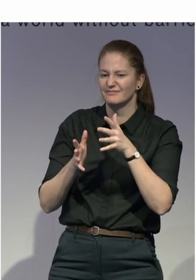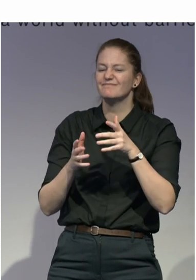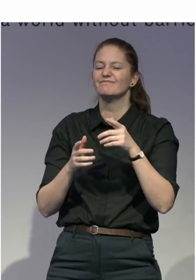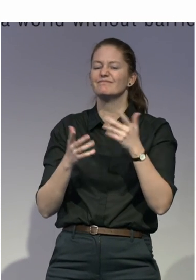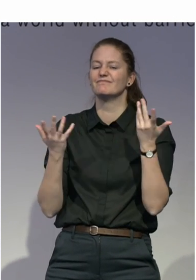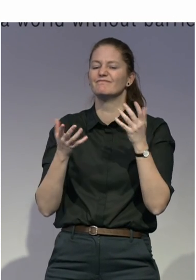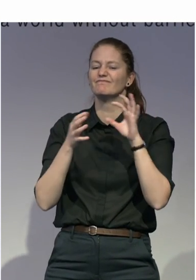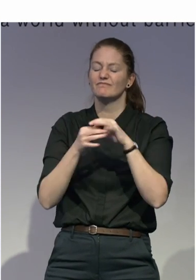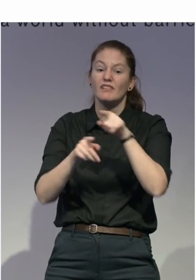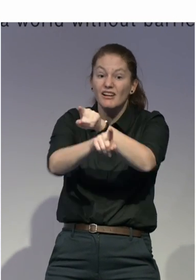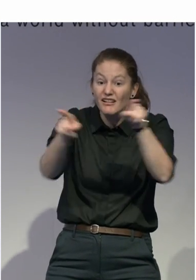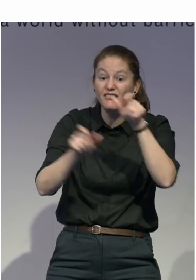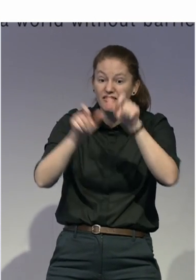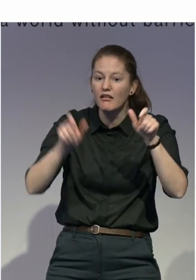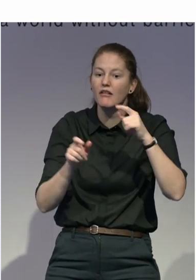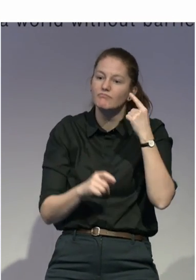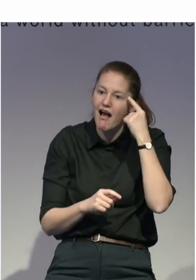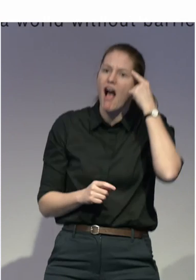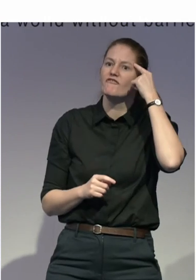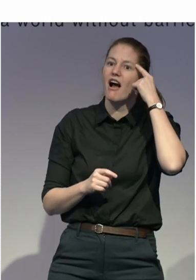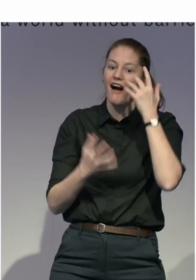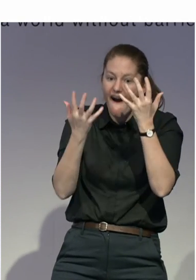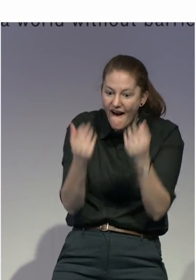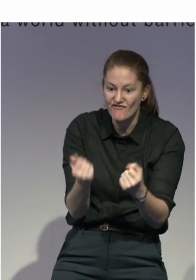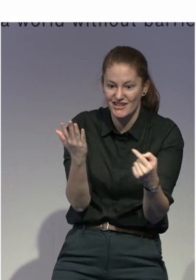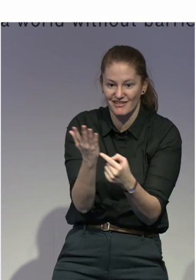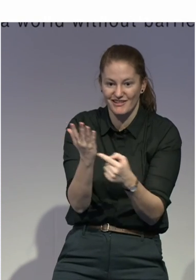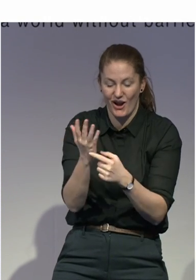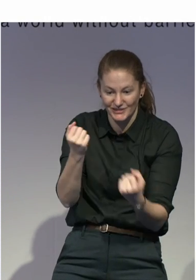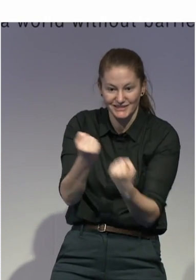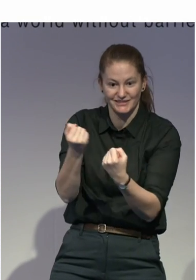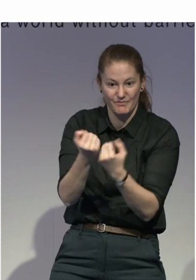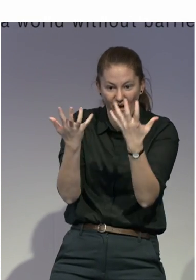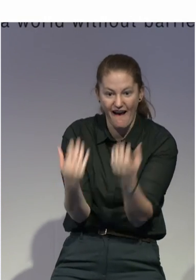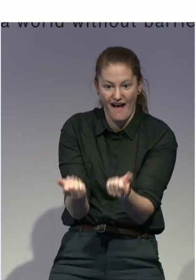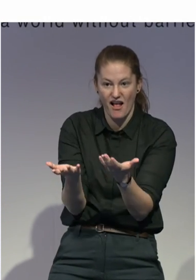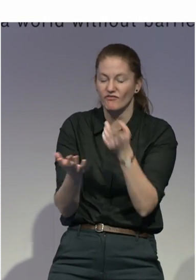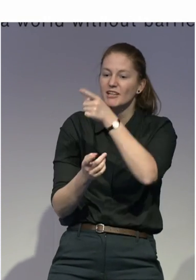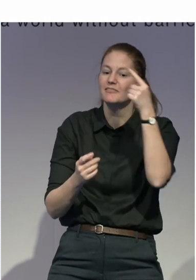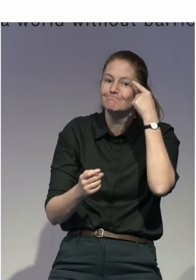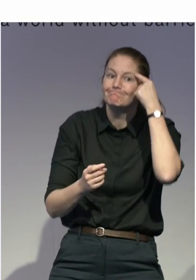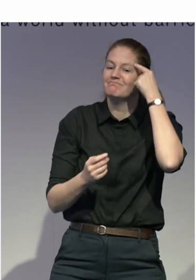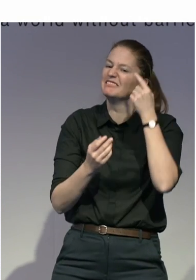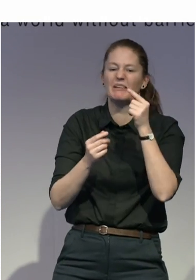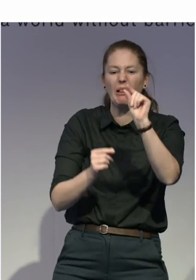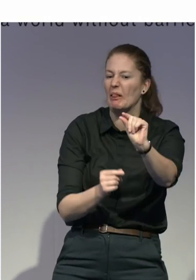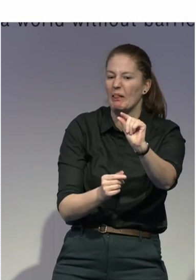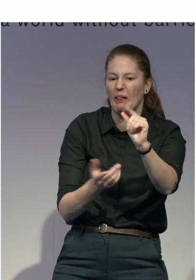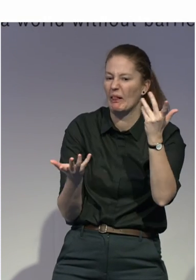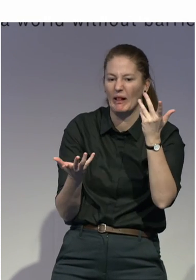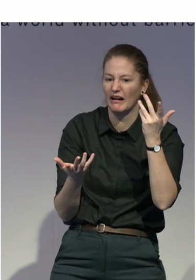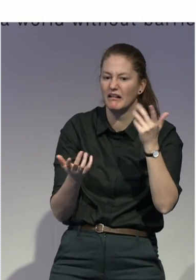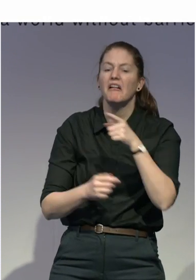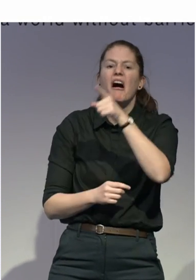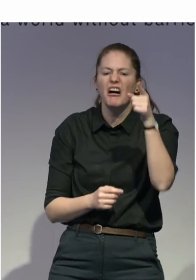for us, the difficult part, interestingly, is that when we tell people about it, they're like, oh, what's this? So, it's the,